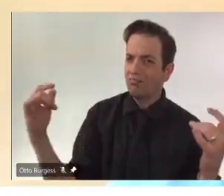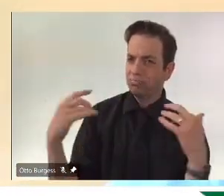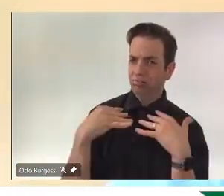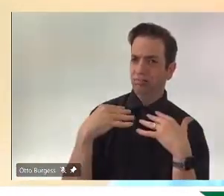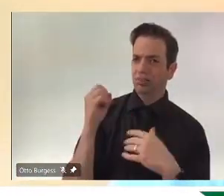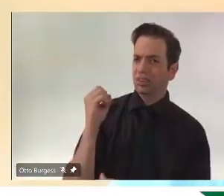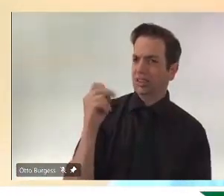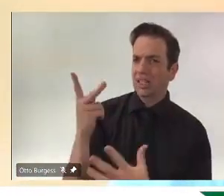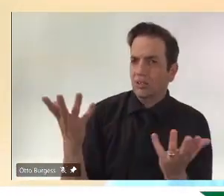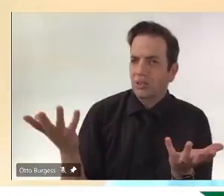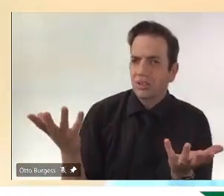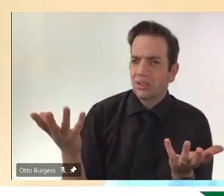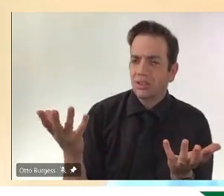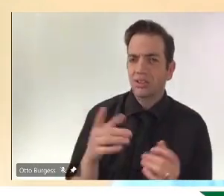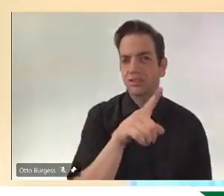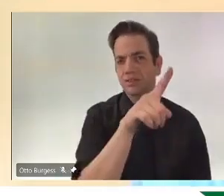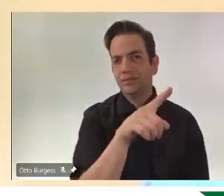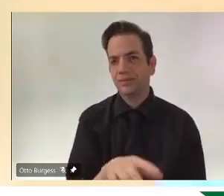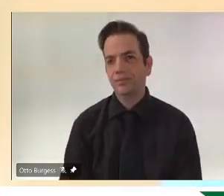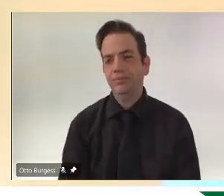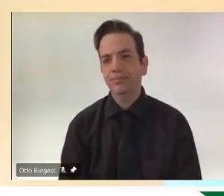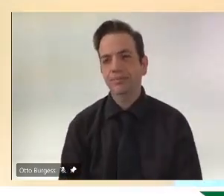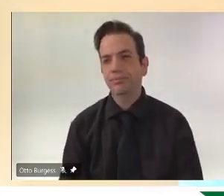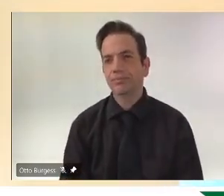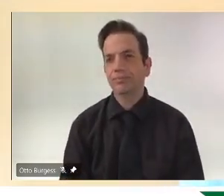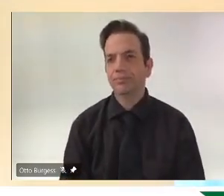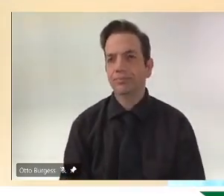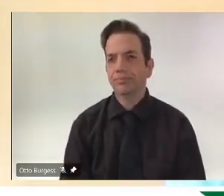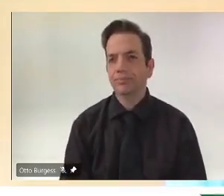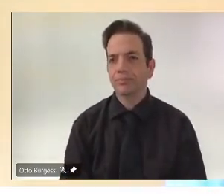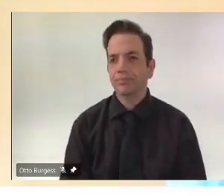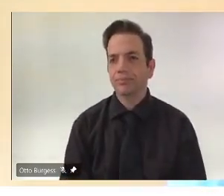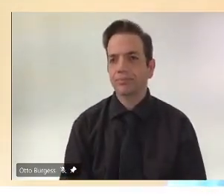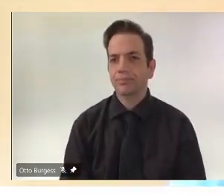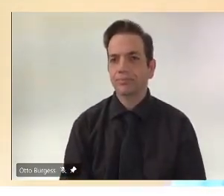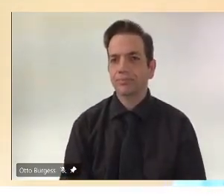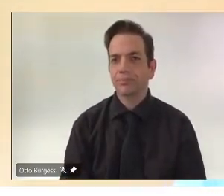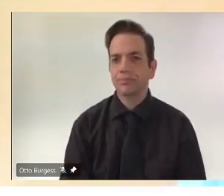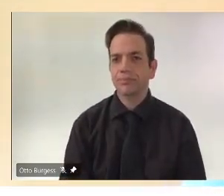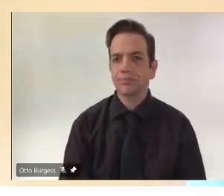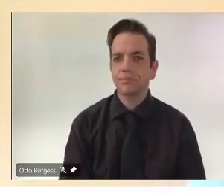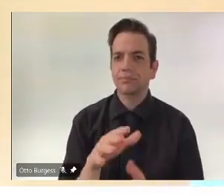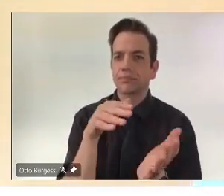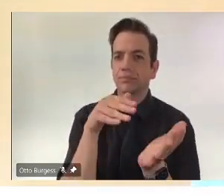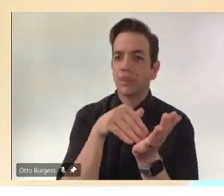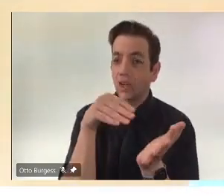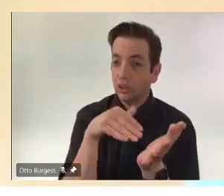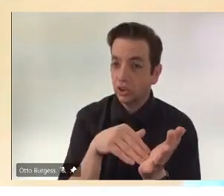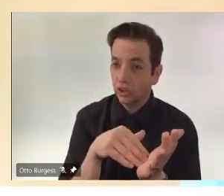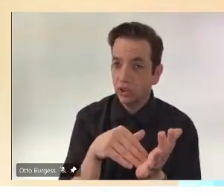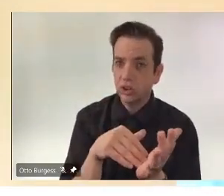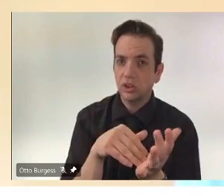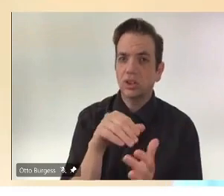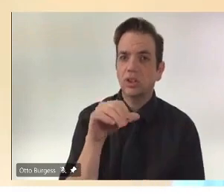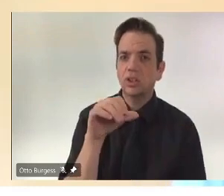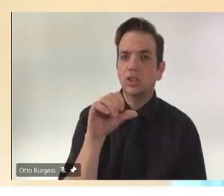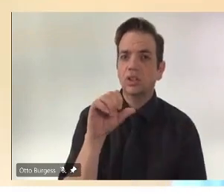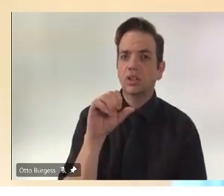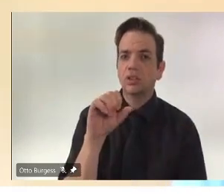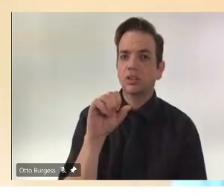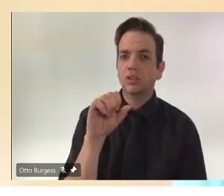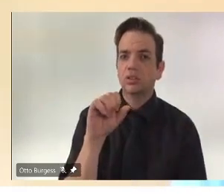So maybe I can start and if Scott wants to add. So first thing, Maria, I would like to say that I think we need to